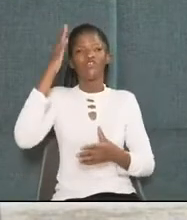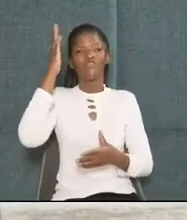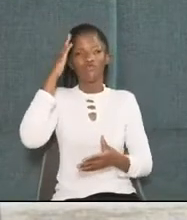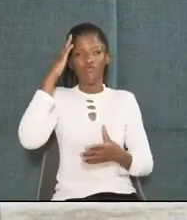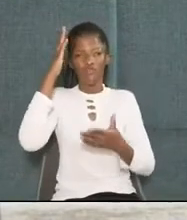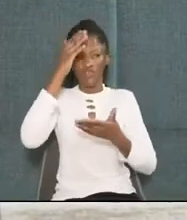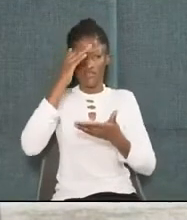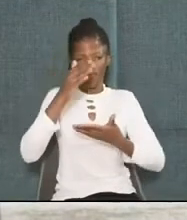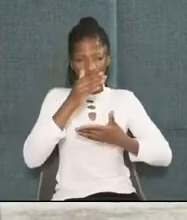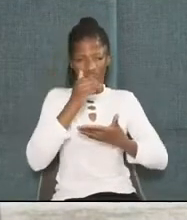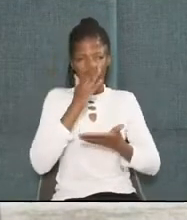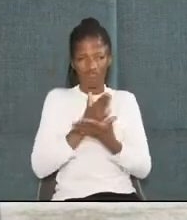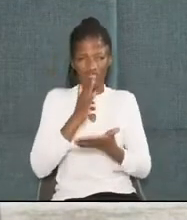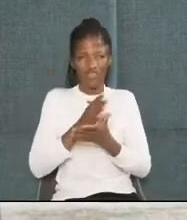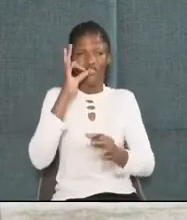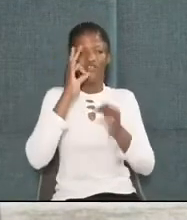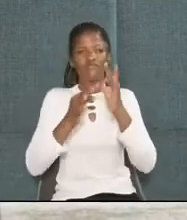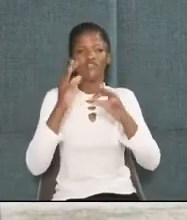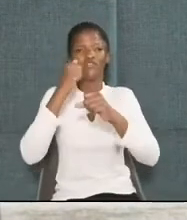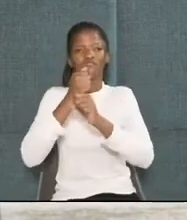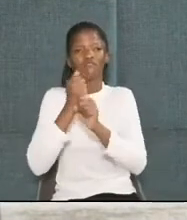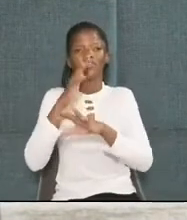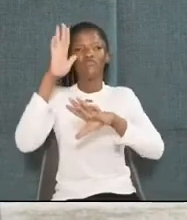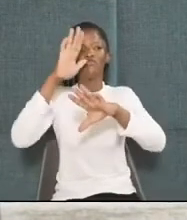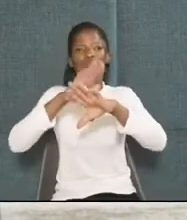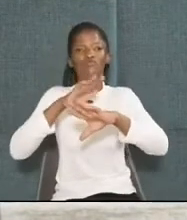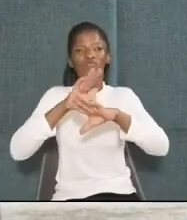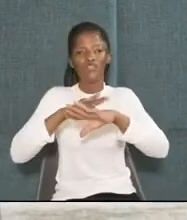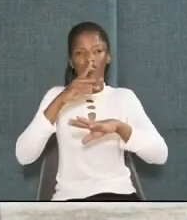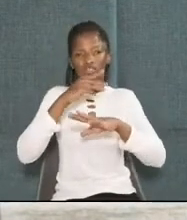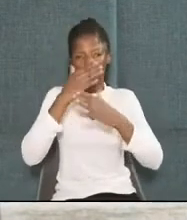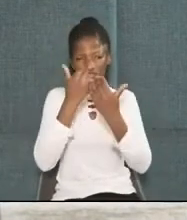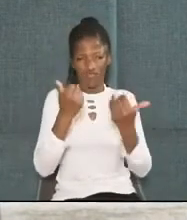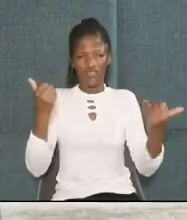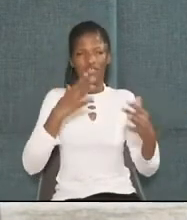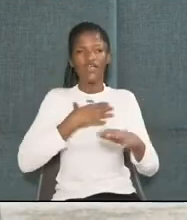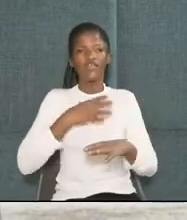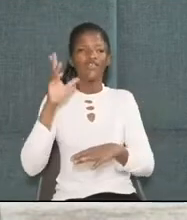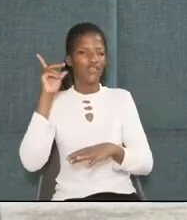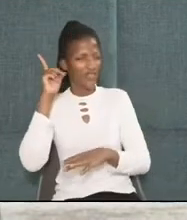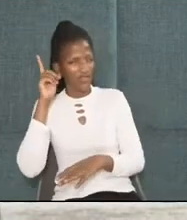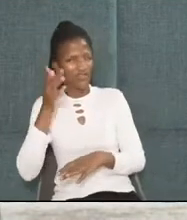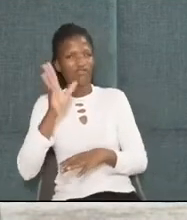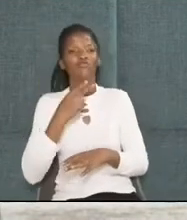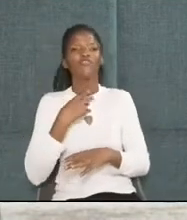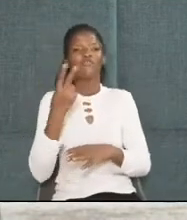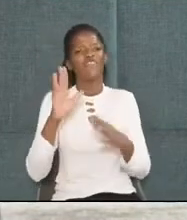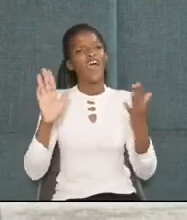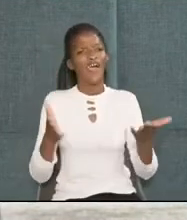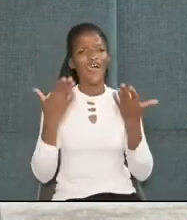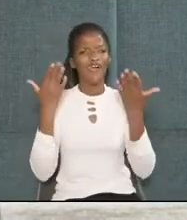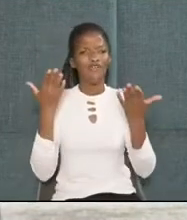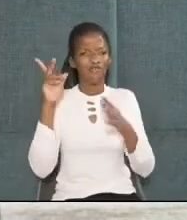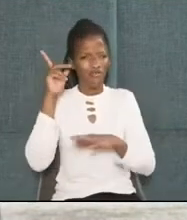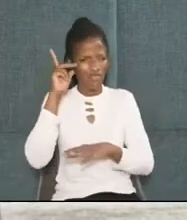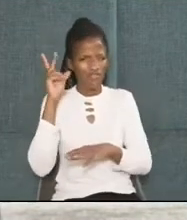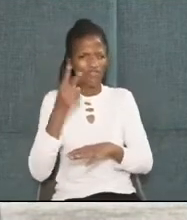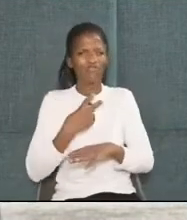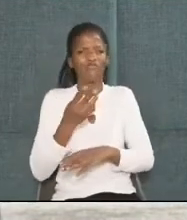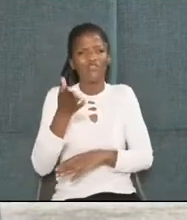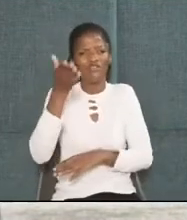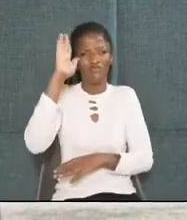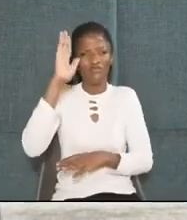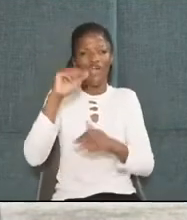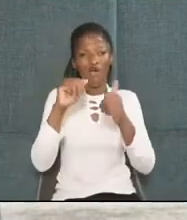me. If he does so, be good, boys and girls, and listen to God's voice. How do we listen to God's voice? Well,